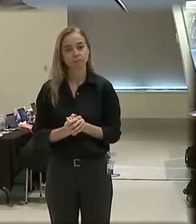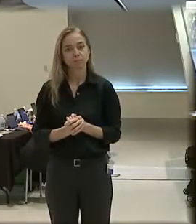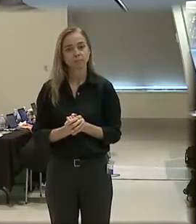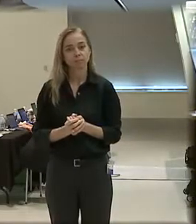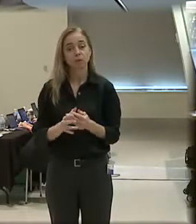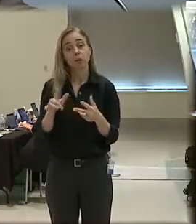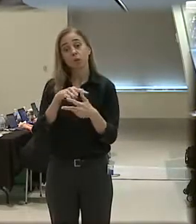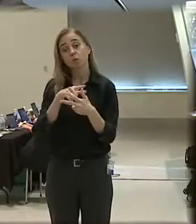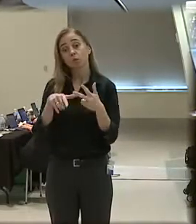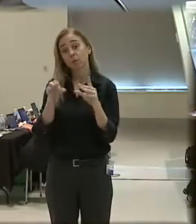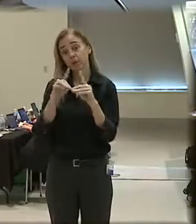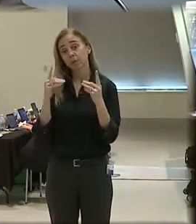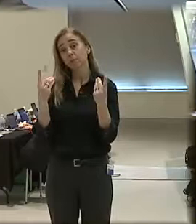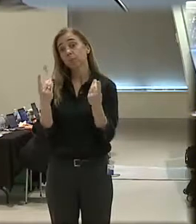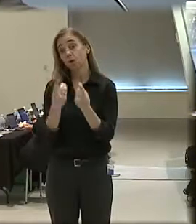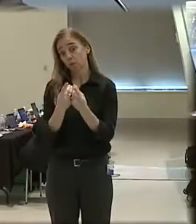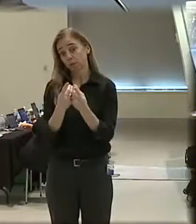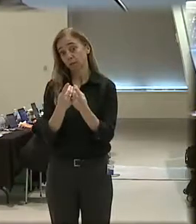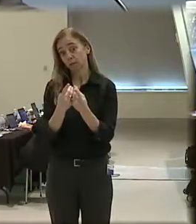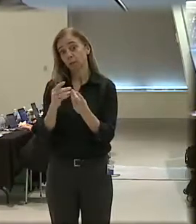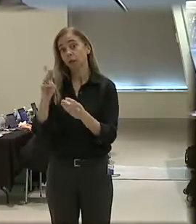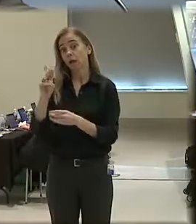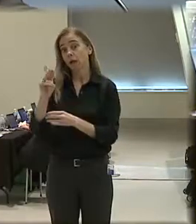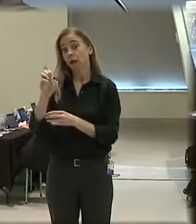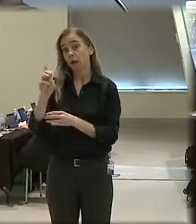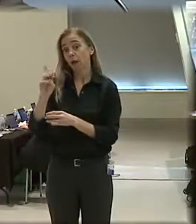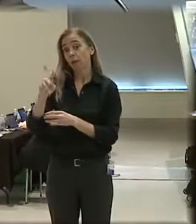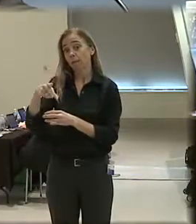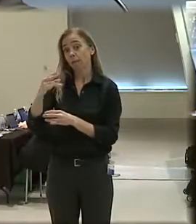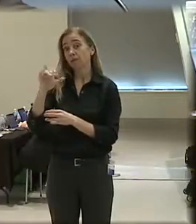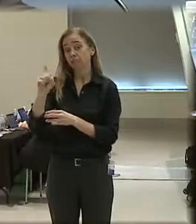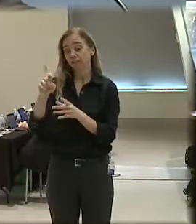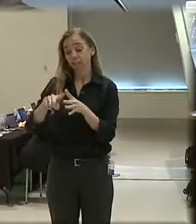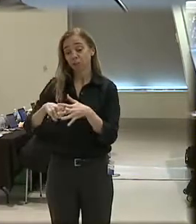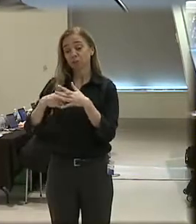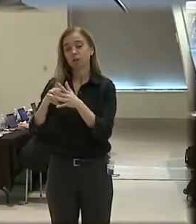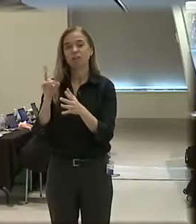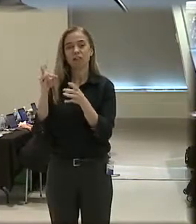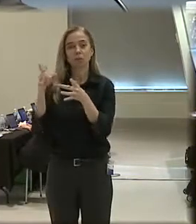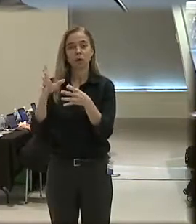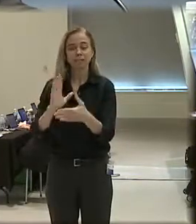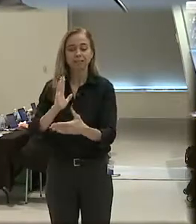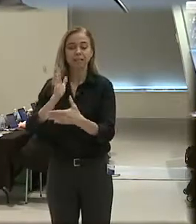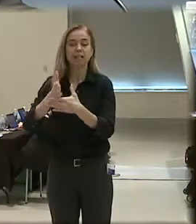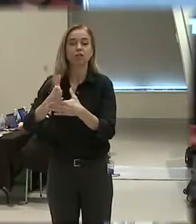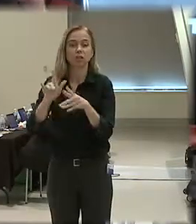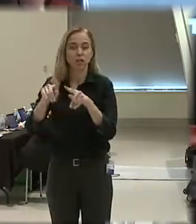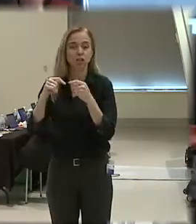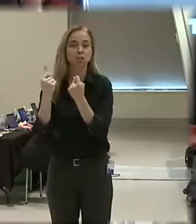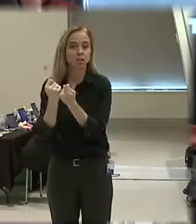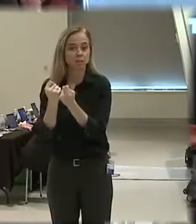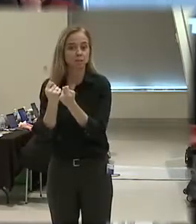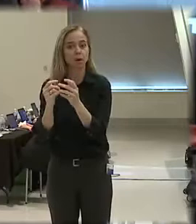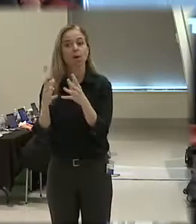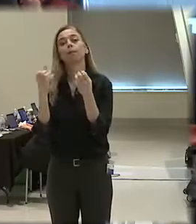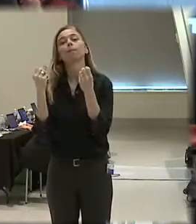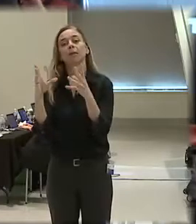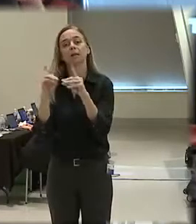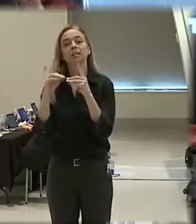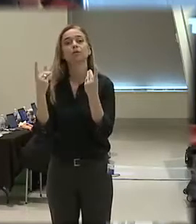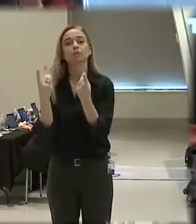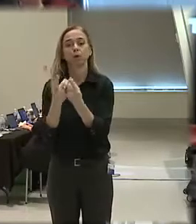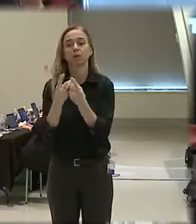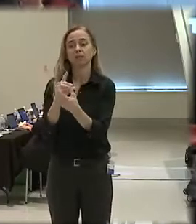Three departments, which I would mention. Of course, Memphis is where it all started with their crisis intervention team, and a lot of departments have